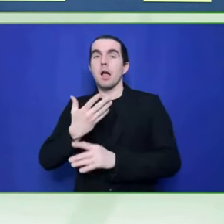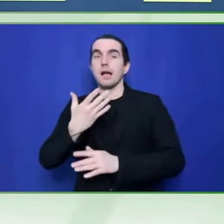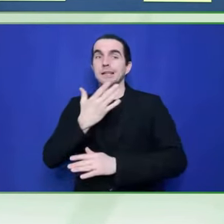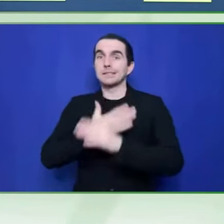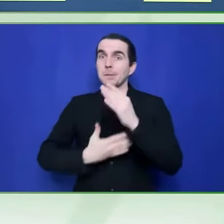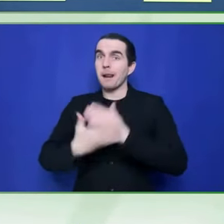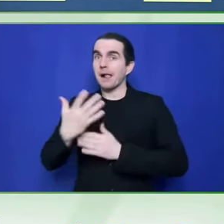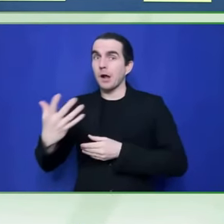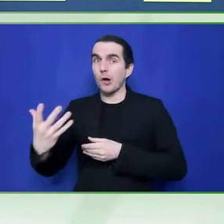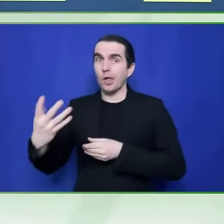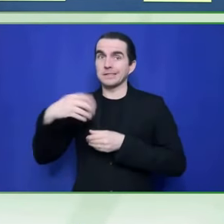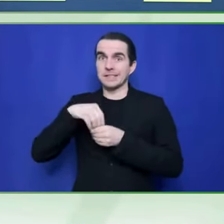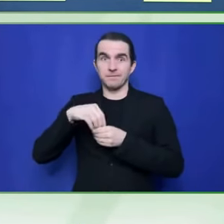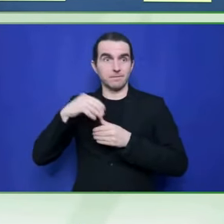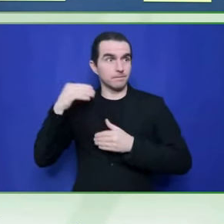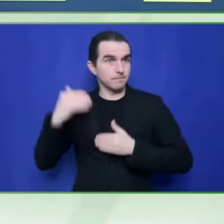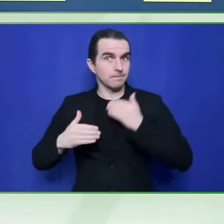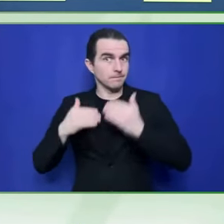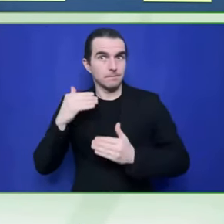on track.